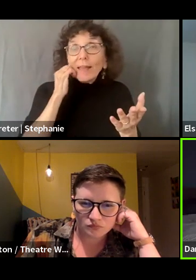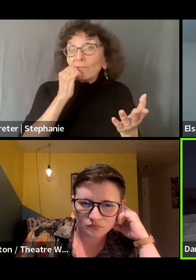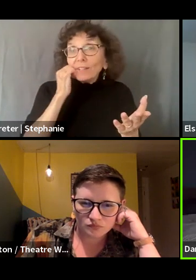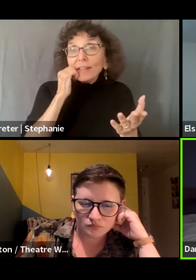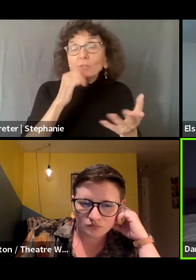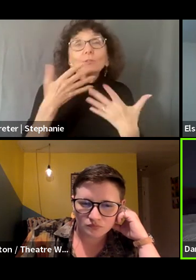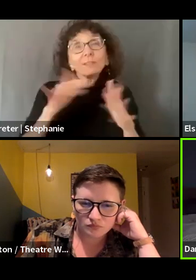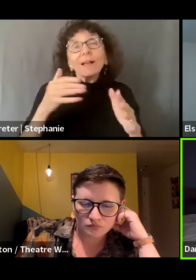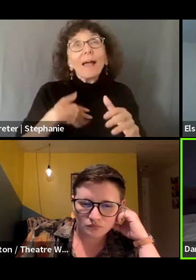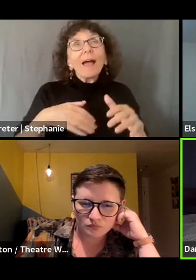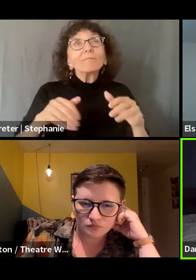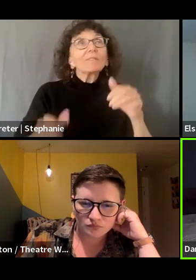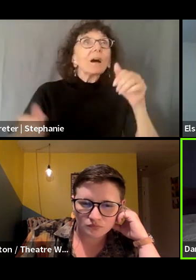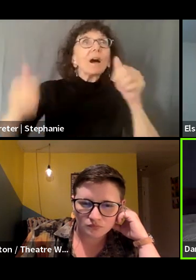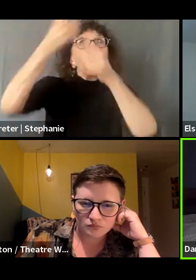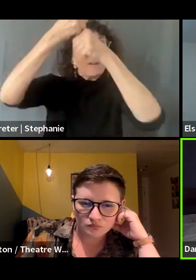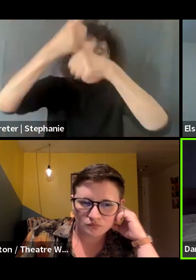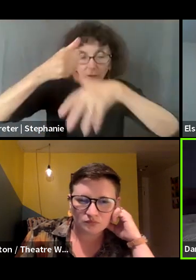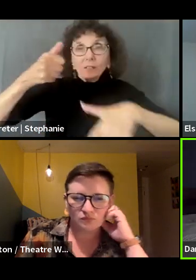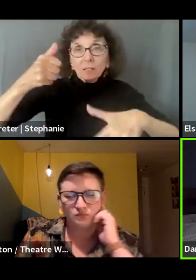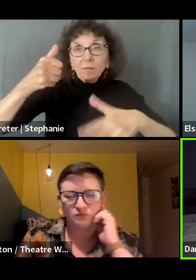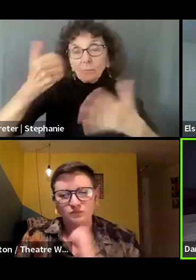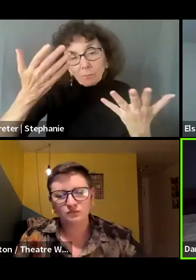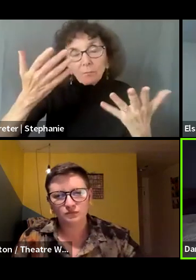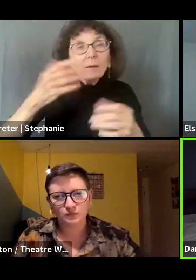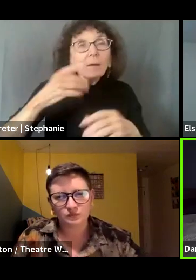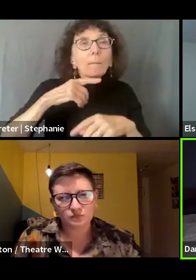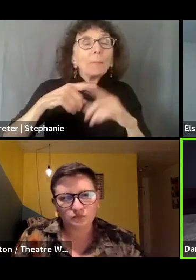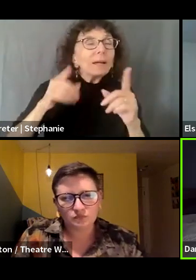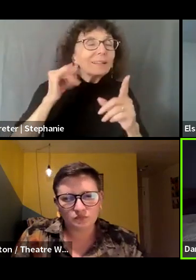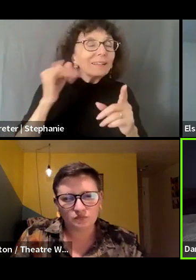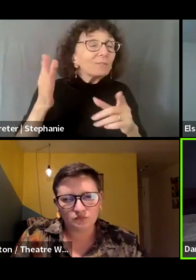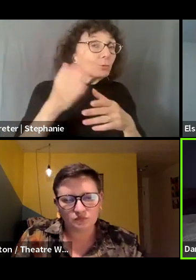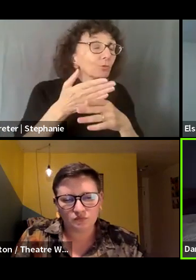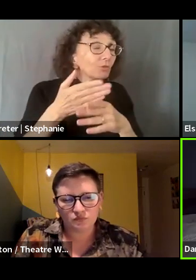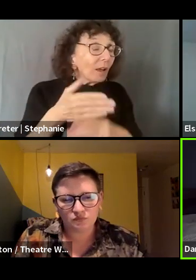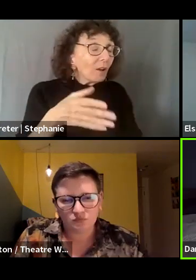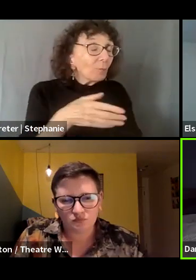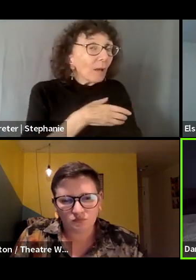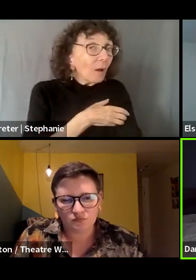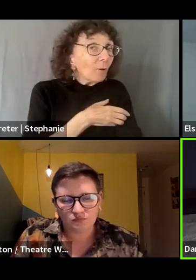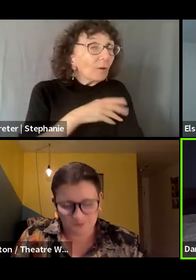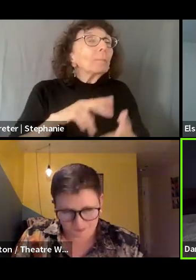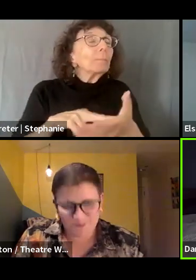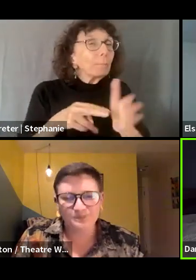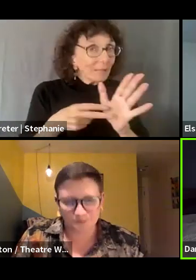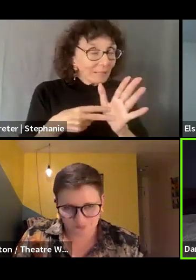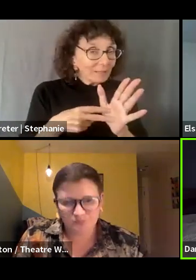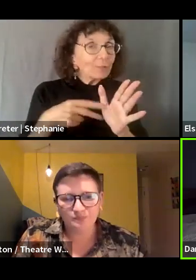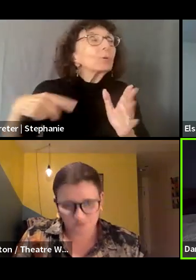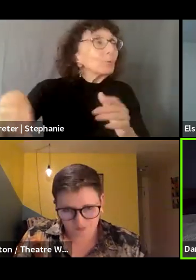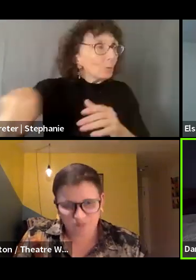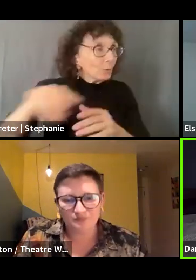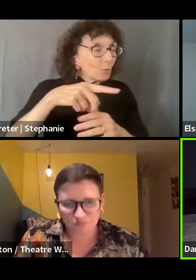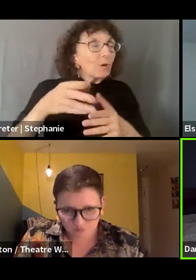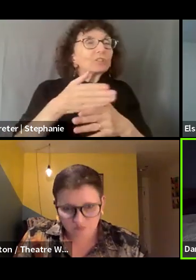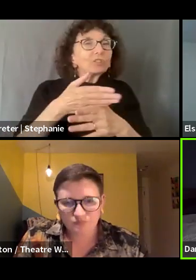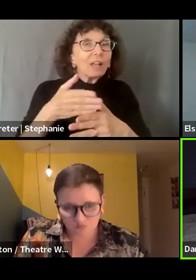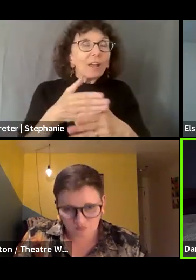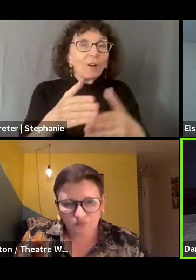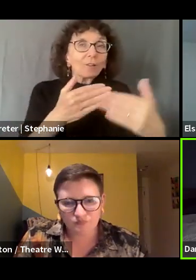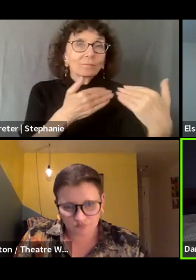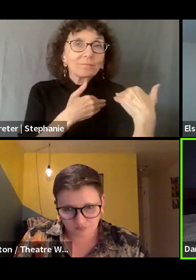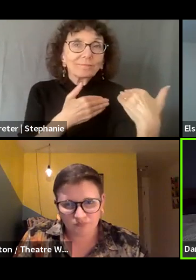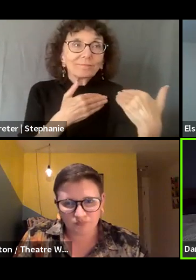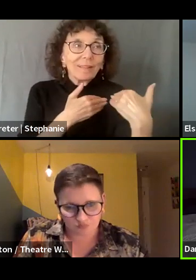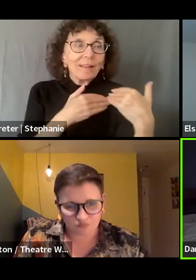hierarchy, one of the benefits about sharing power is that you're also sharing the responsibility and accountability for making those hard